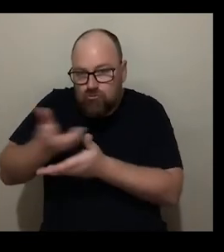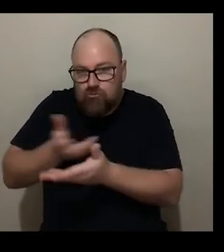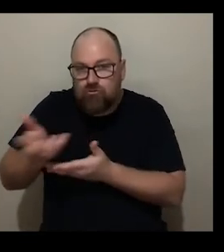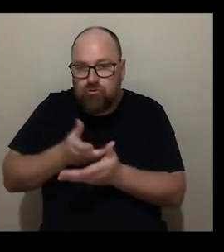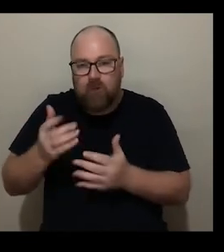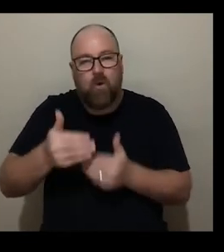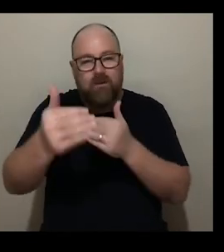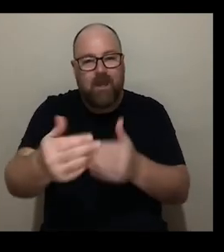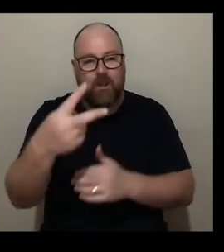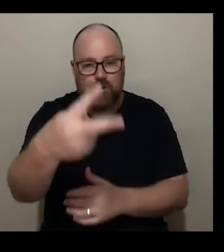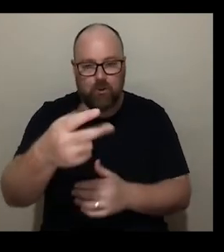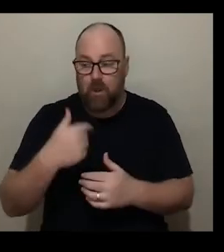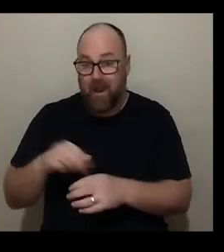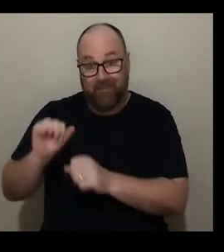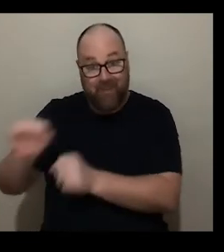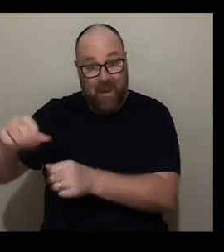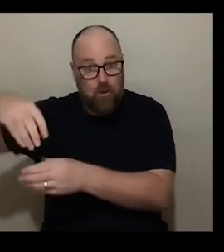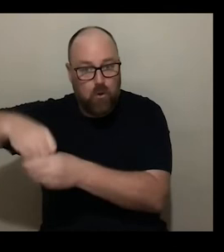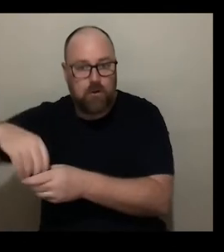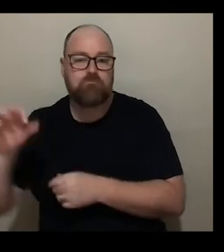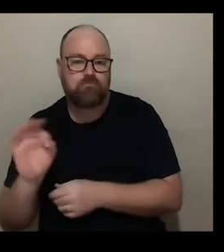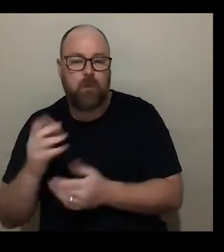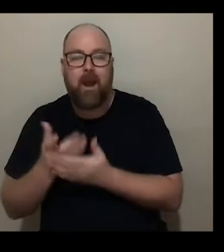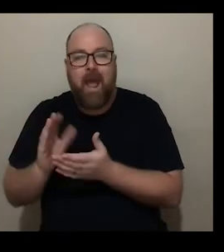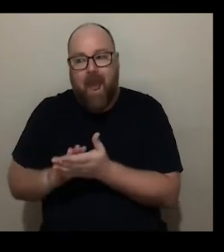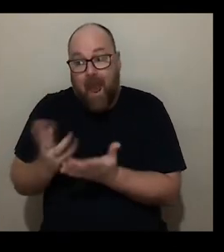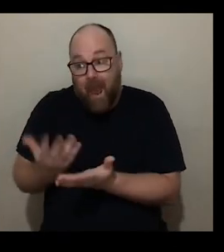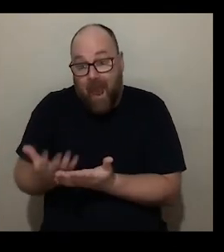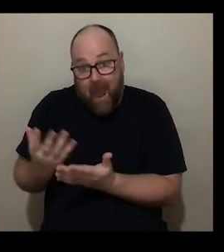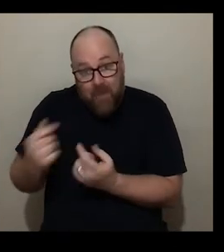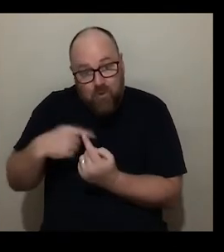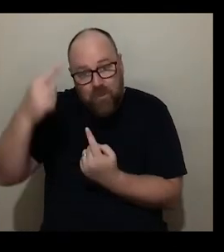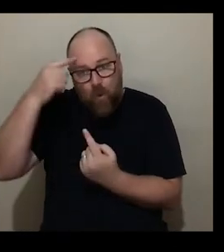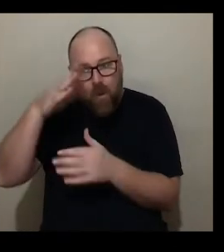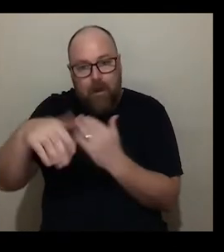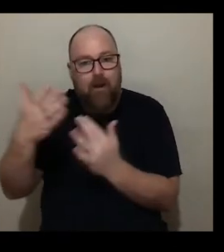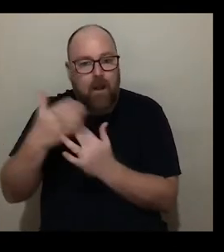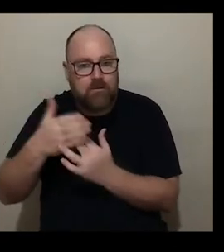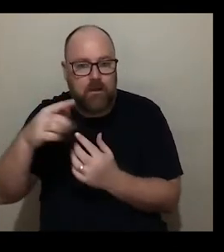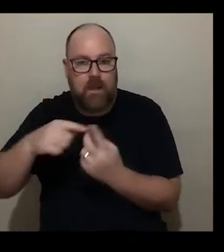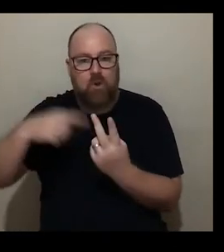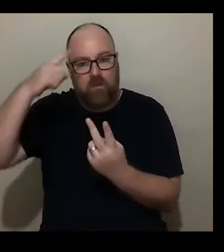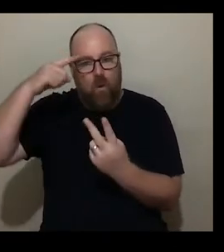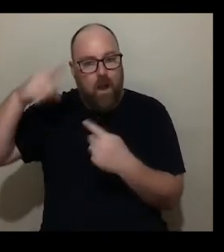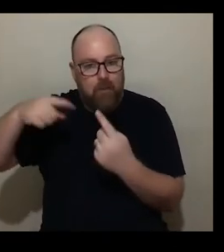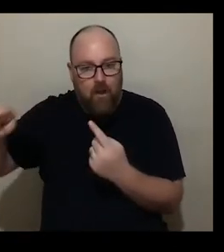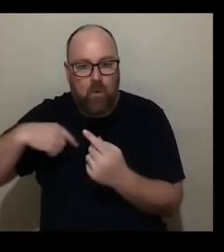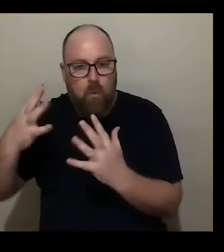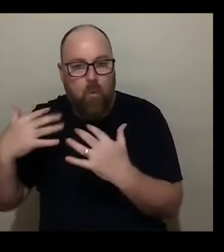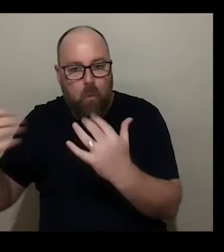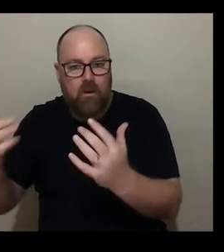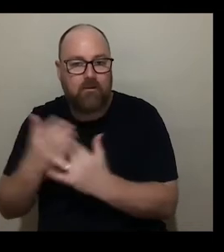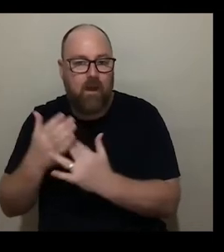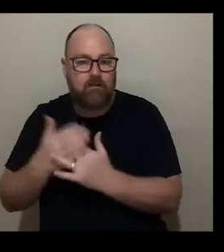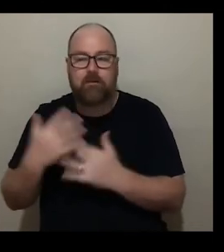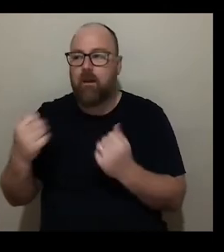what's being included we never comment on that but actually have you thought about access for yourself within this have you thought about access for your audience what